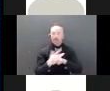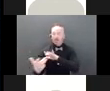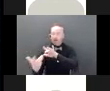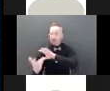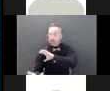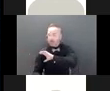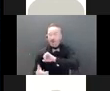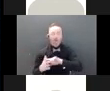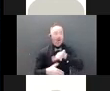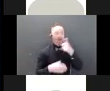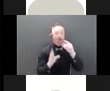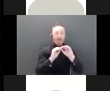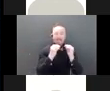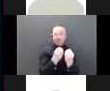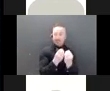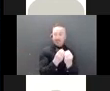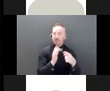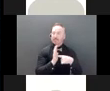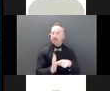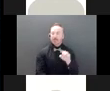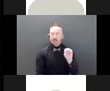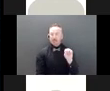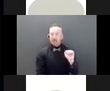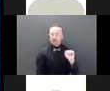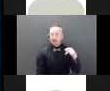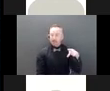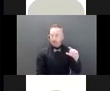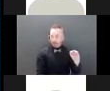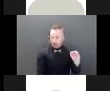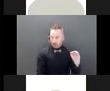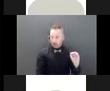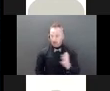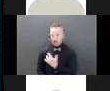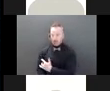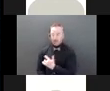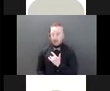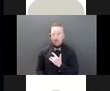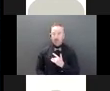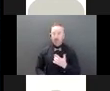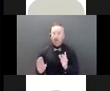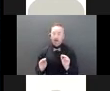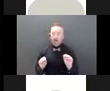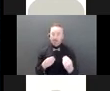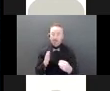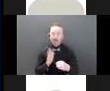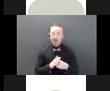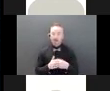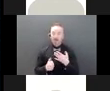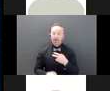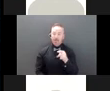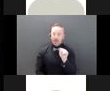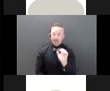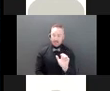Elder Abuse Prevention Ontario, or the provincial office of the public guardian and trustee if there's concerns about financial